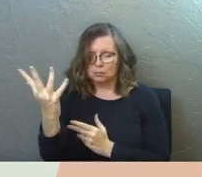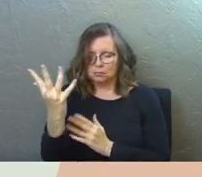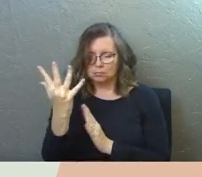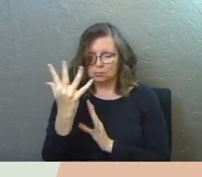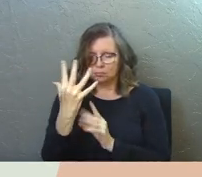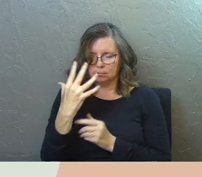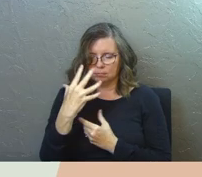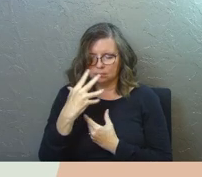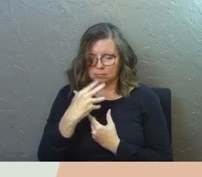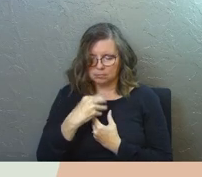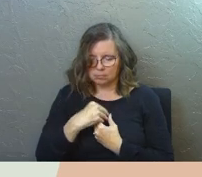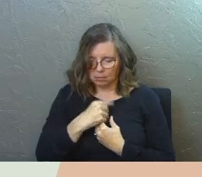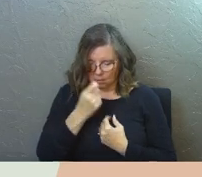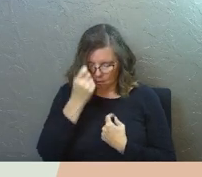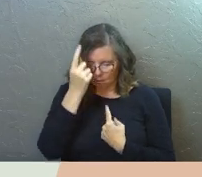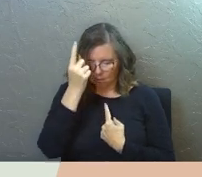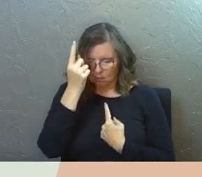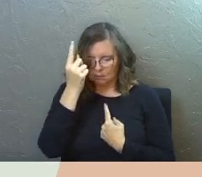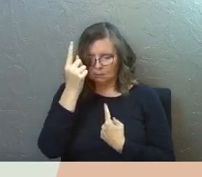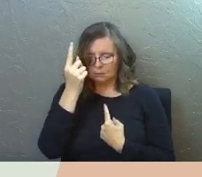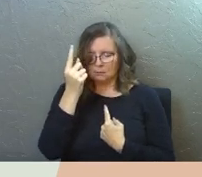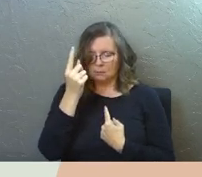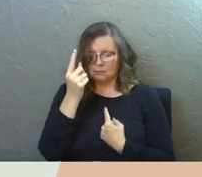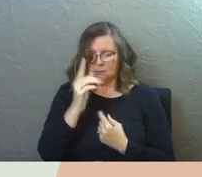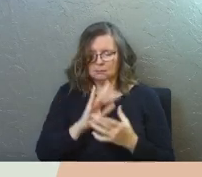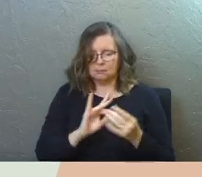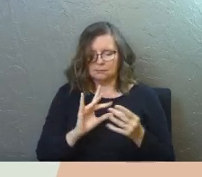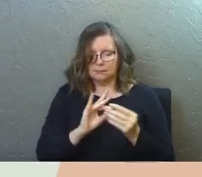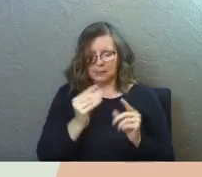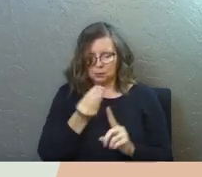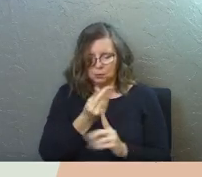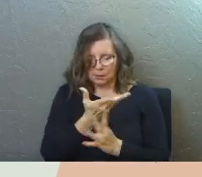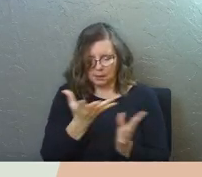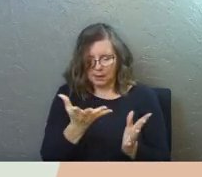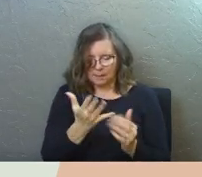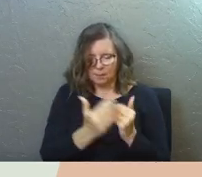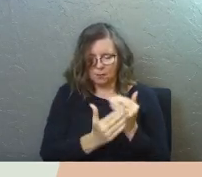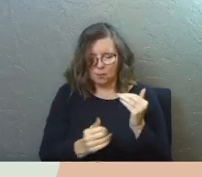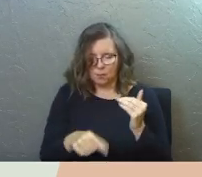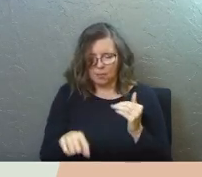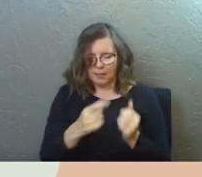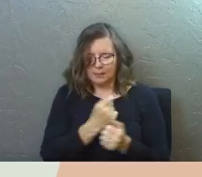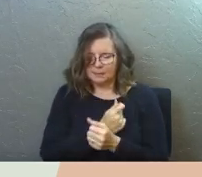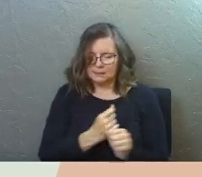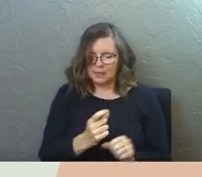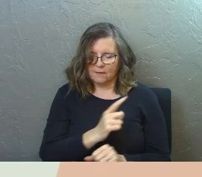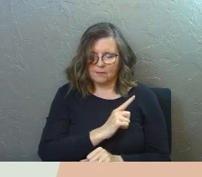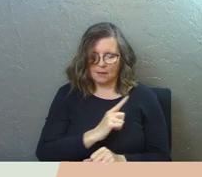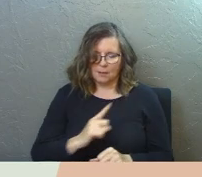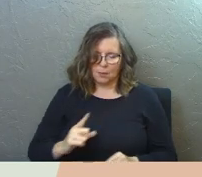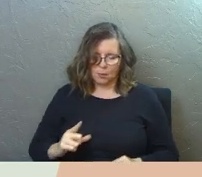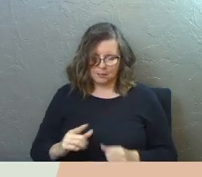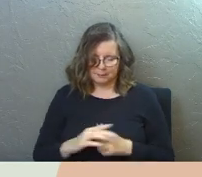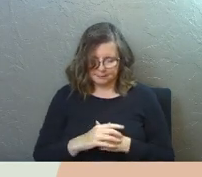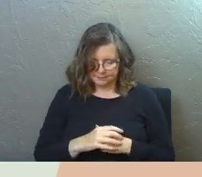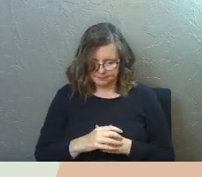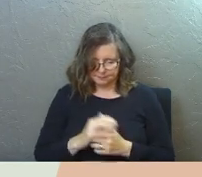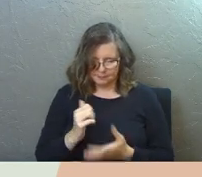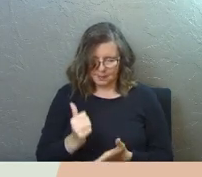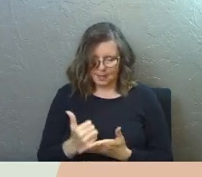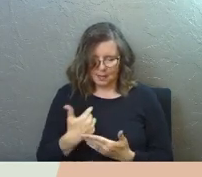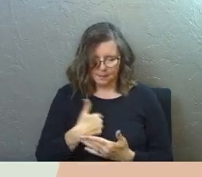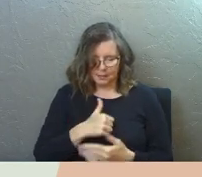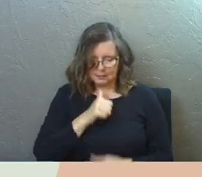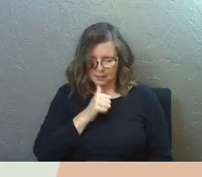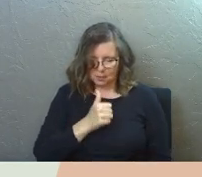the Father to their soul. God, draw them, speak to them, call them out, Lord God. Save them, Lord God. Help